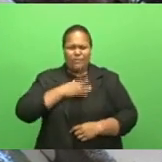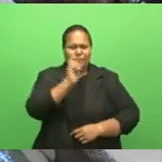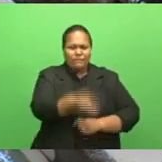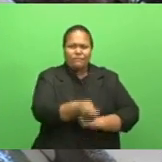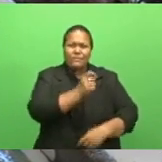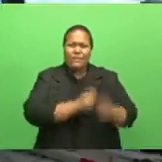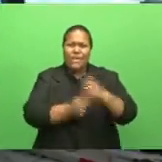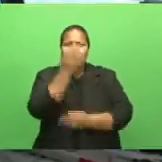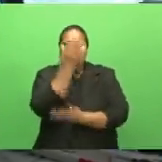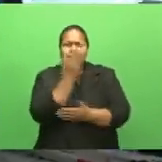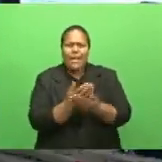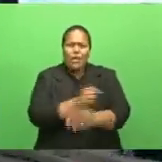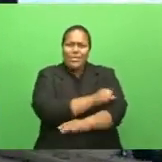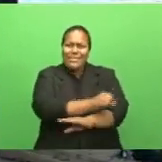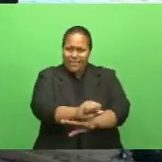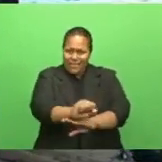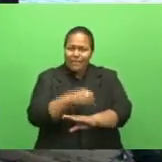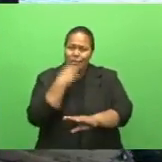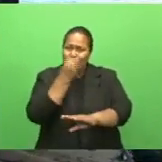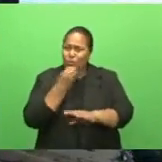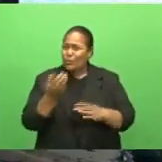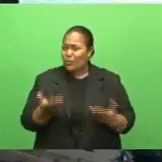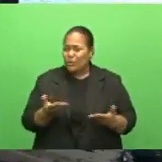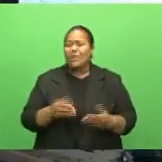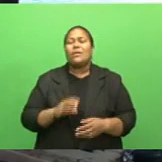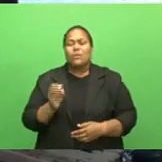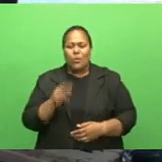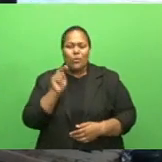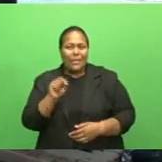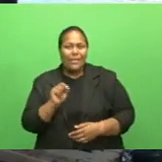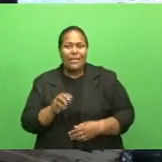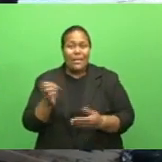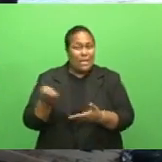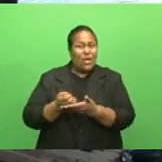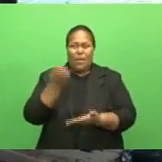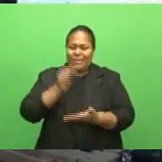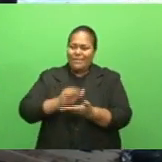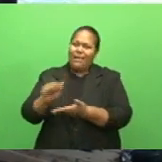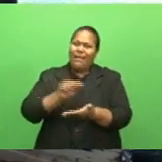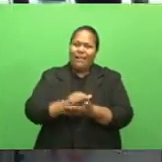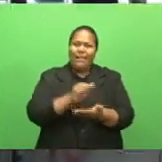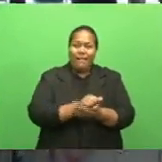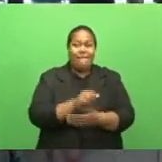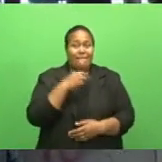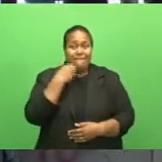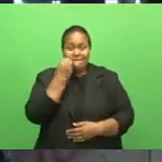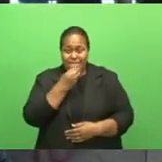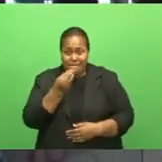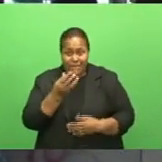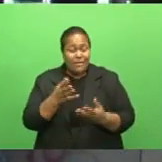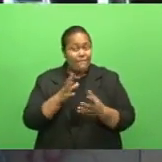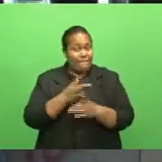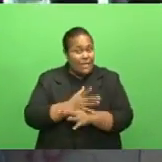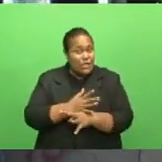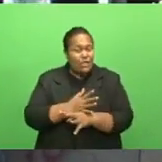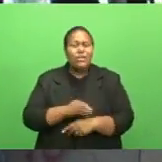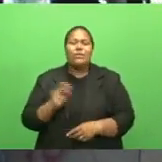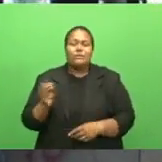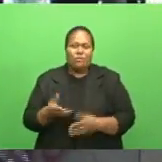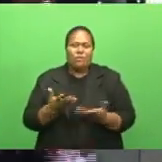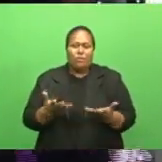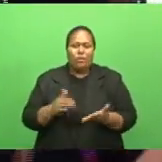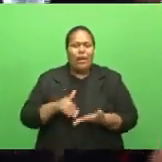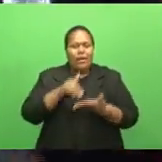economic assistance that it can provide within our economy, government